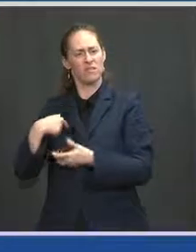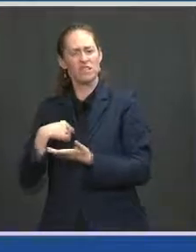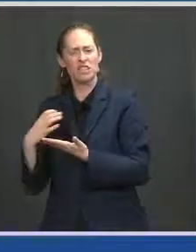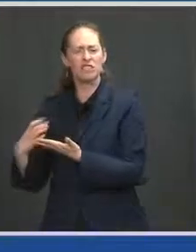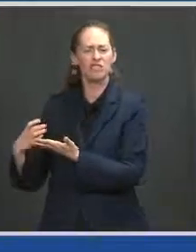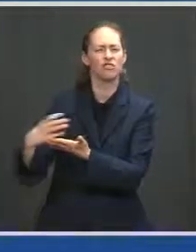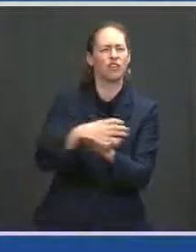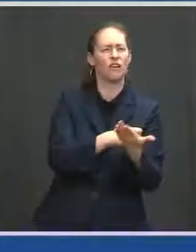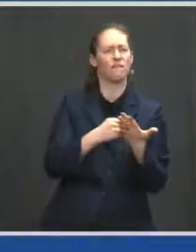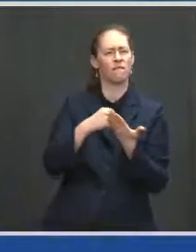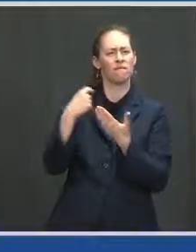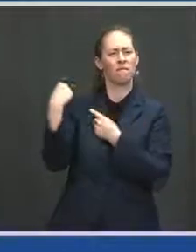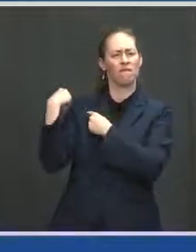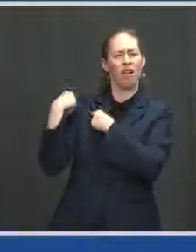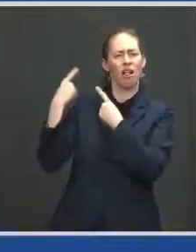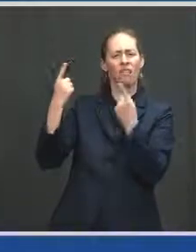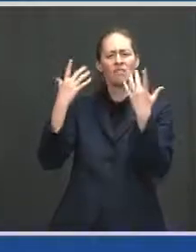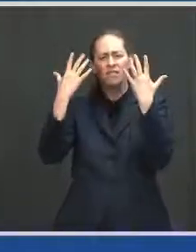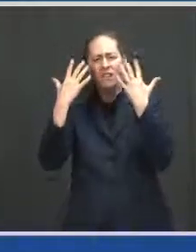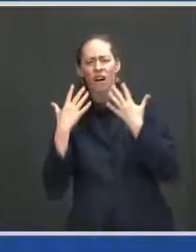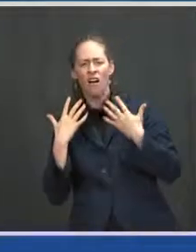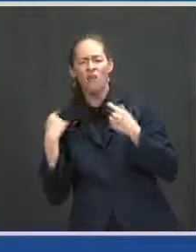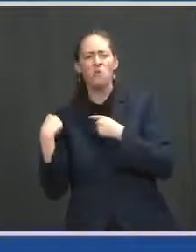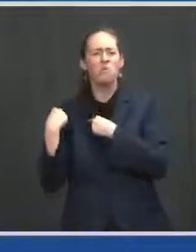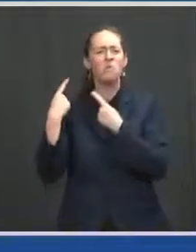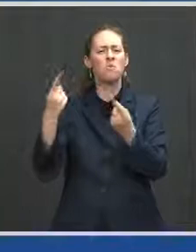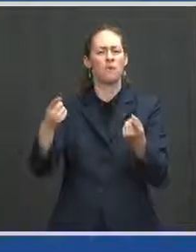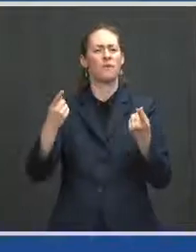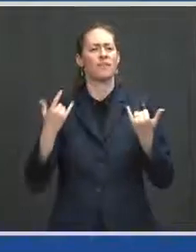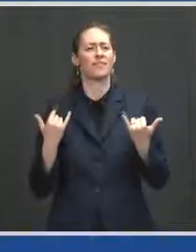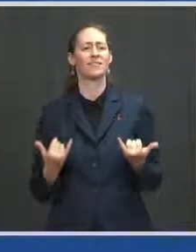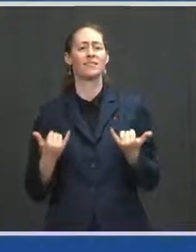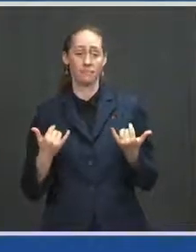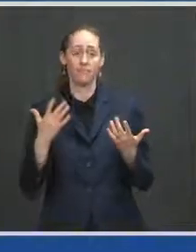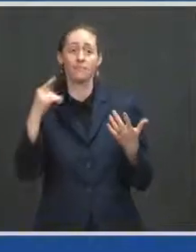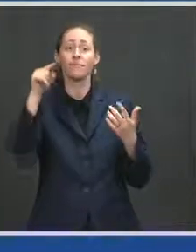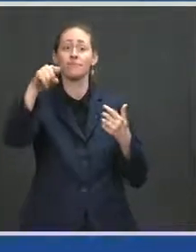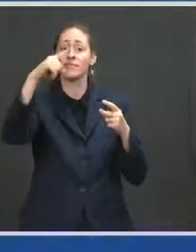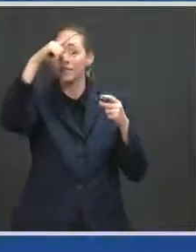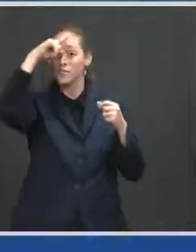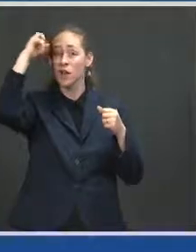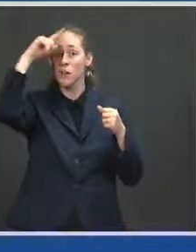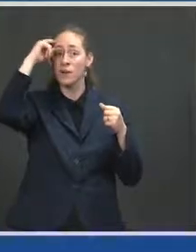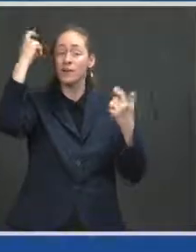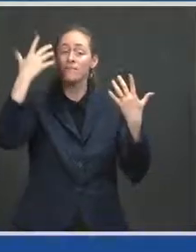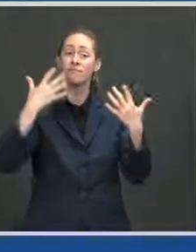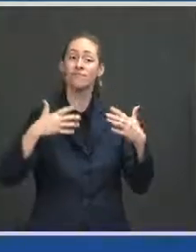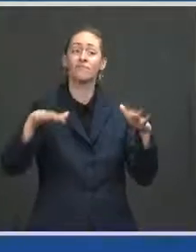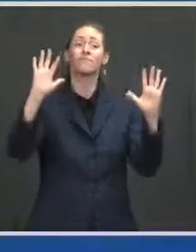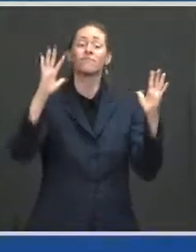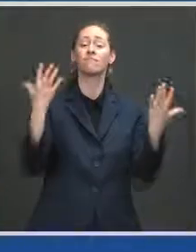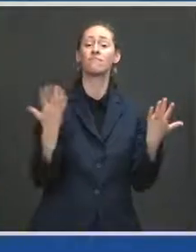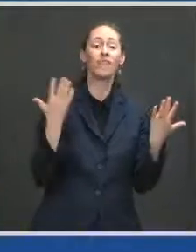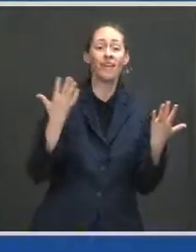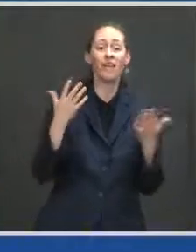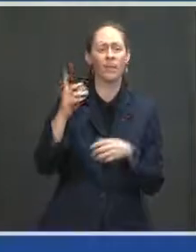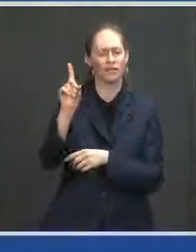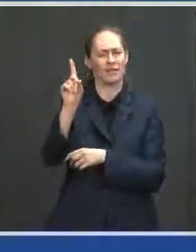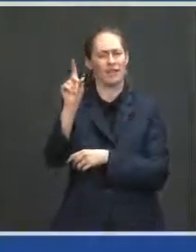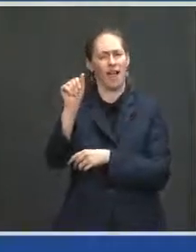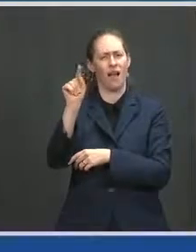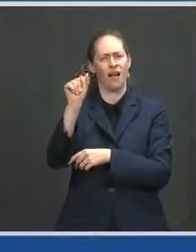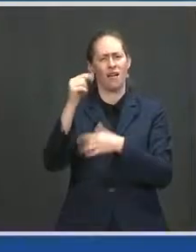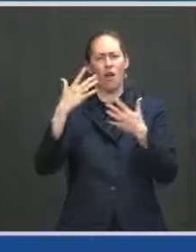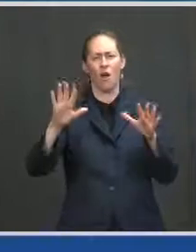endured. But what happens after the summer? The data could not be clear. For all the progress we're